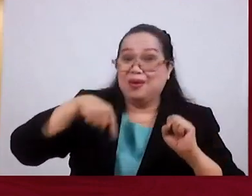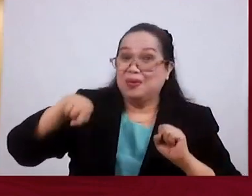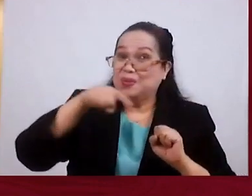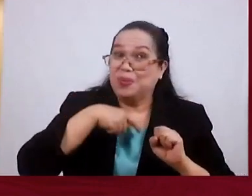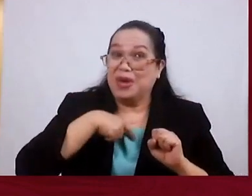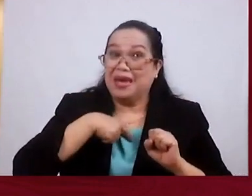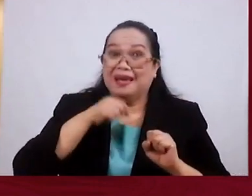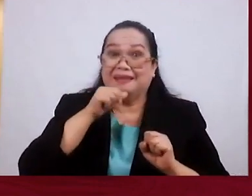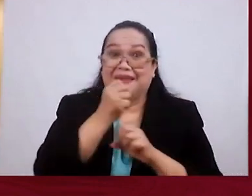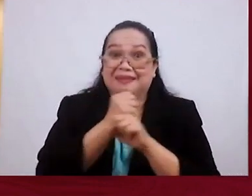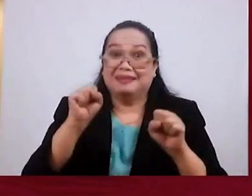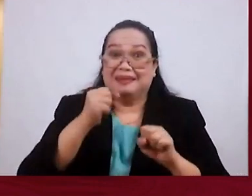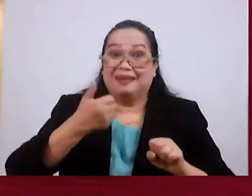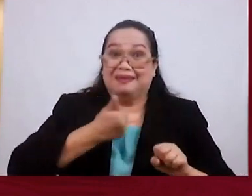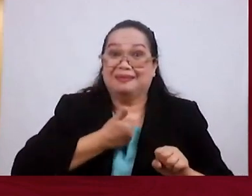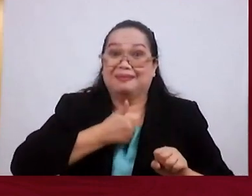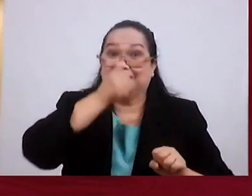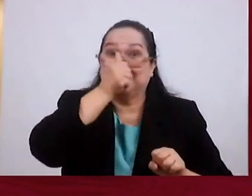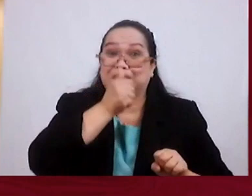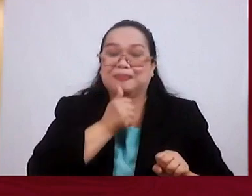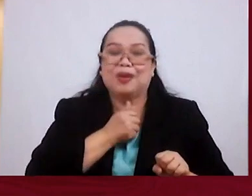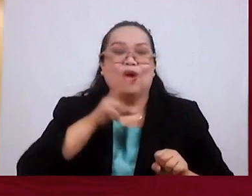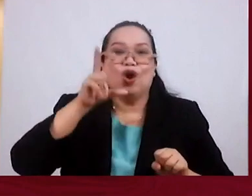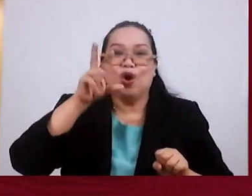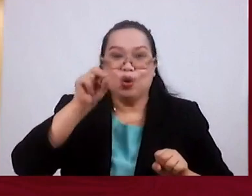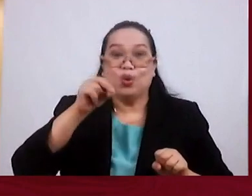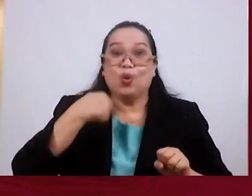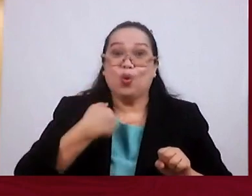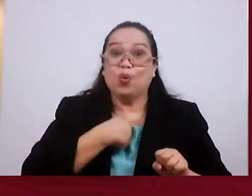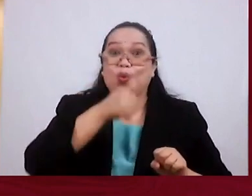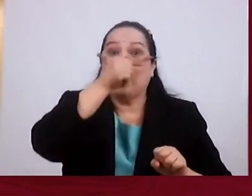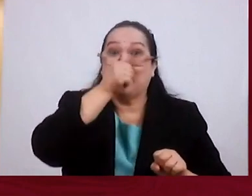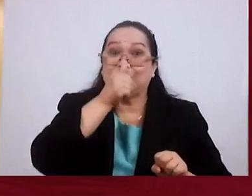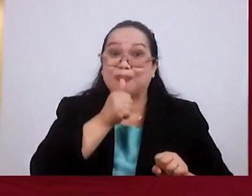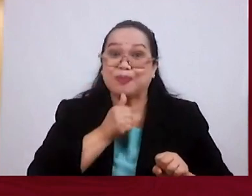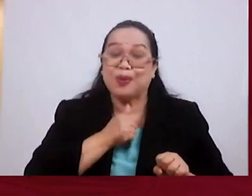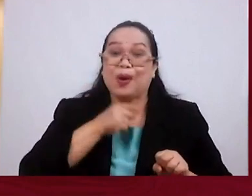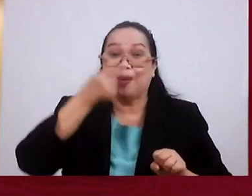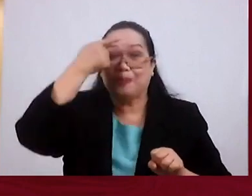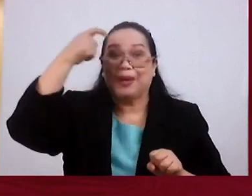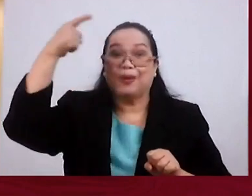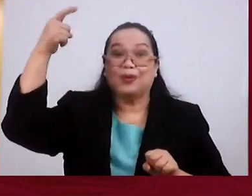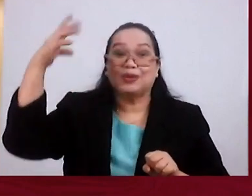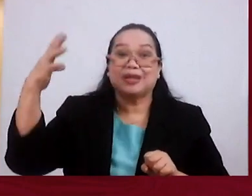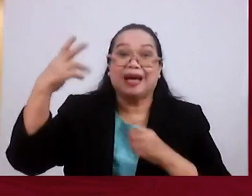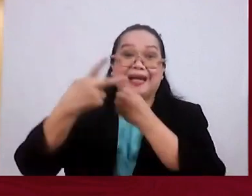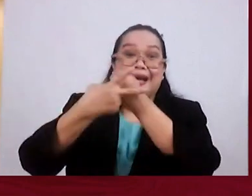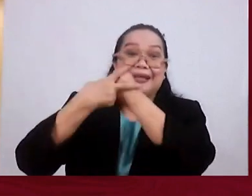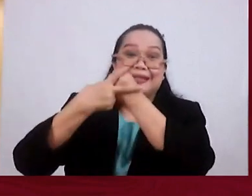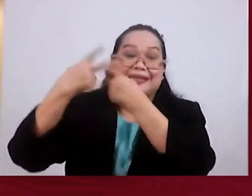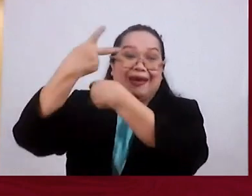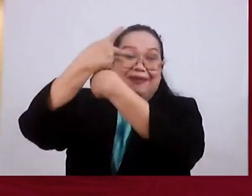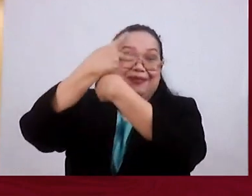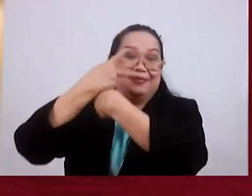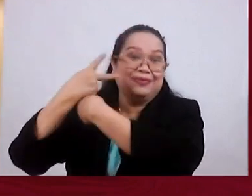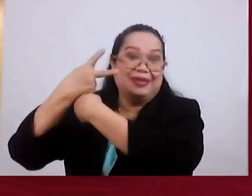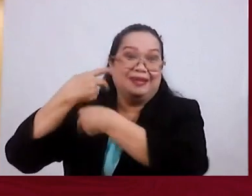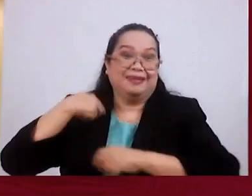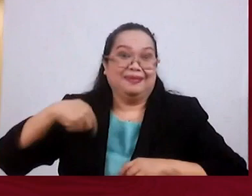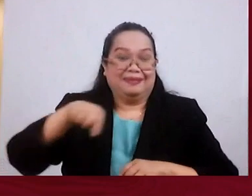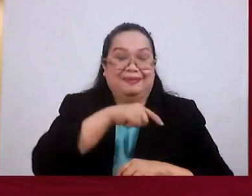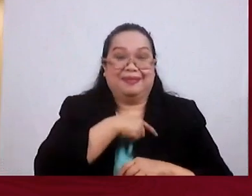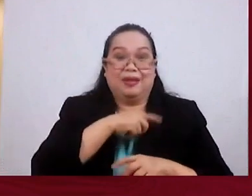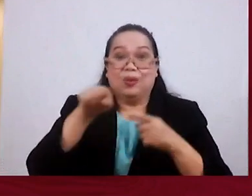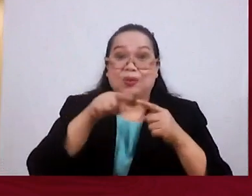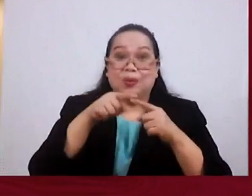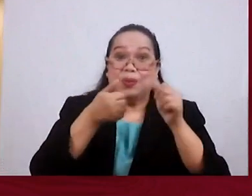Are Not Saved Because We Persist We Persist Because We Are Genuinely Saved So I'll End With These Thoughts Friends